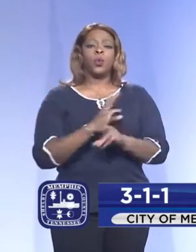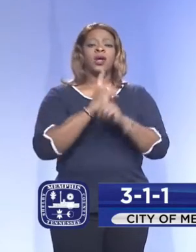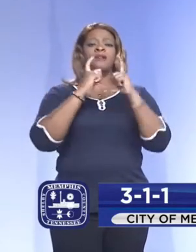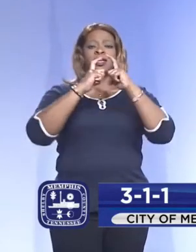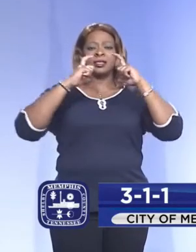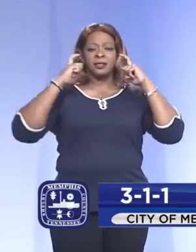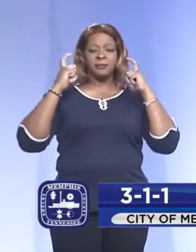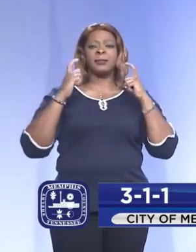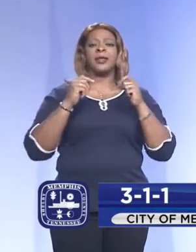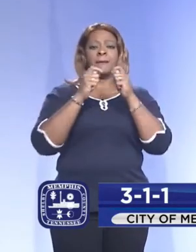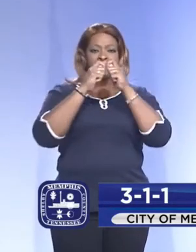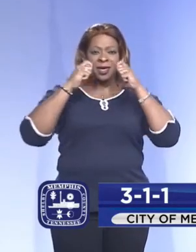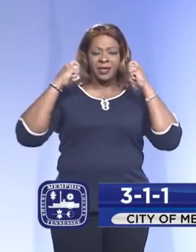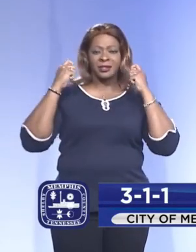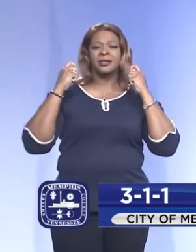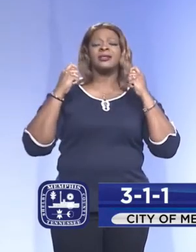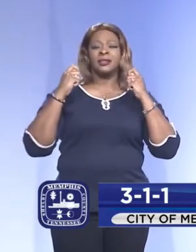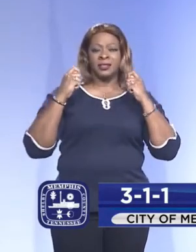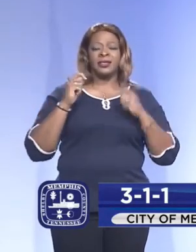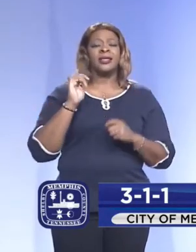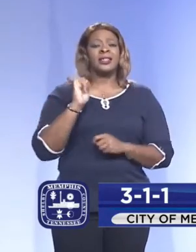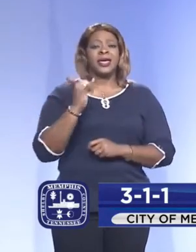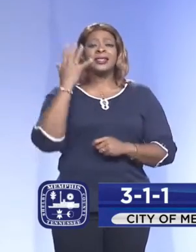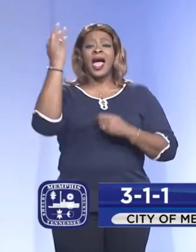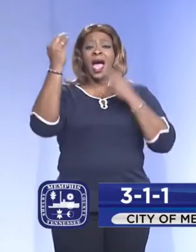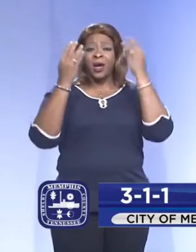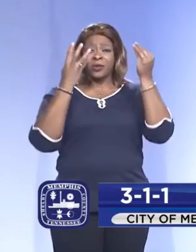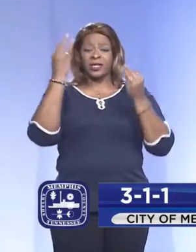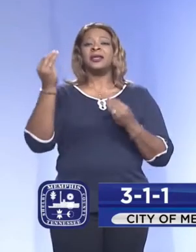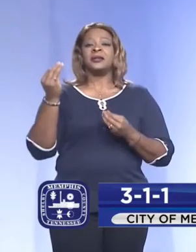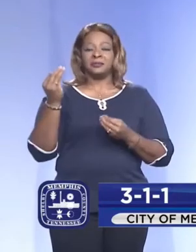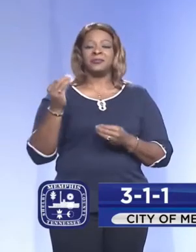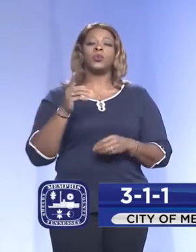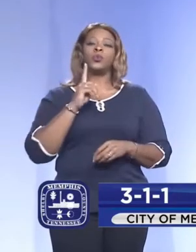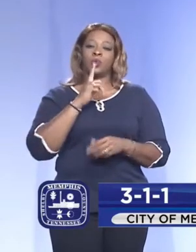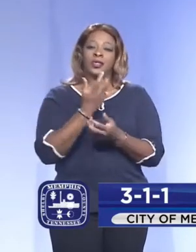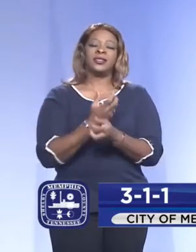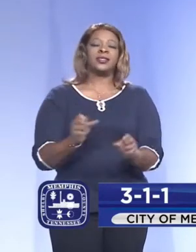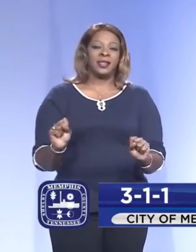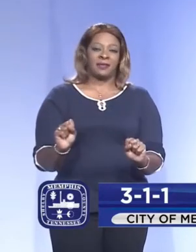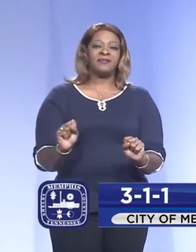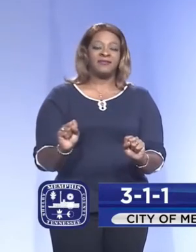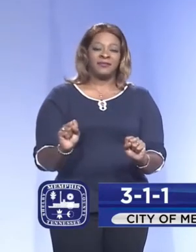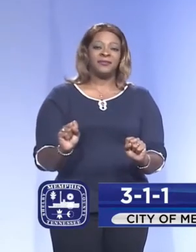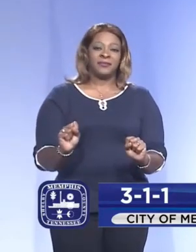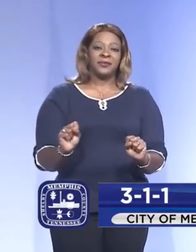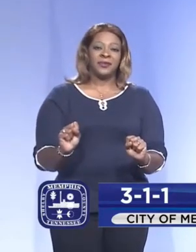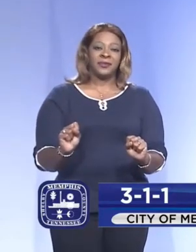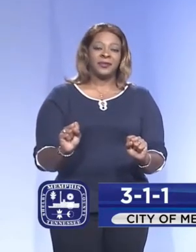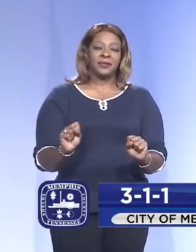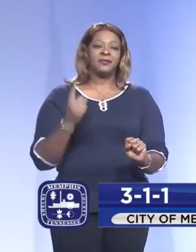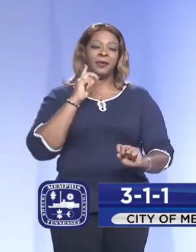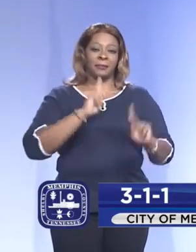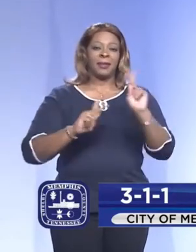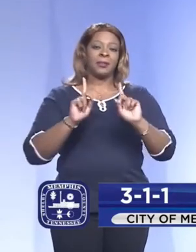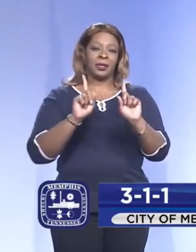covering and mask and it being outdoors would be a safe thing to do.